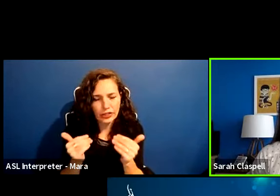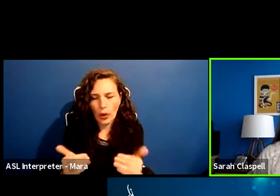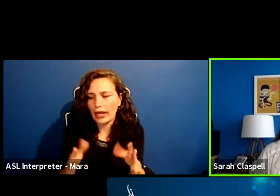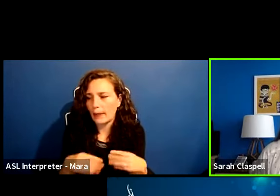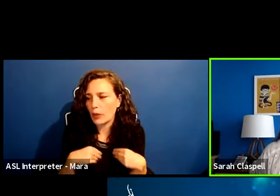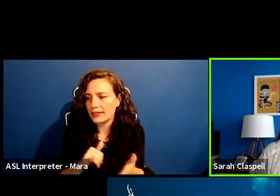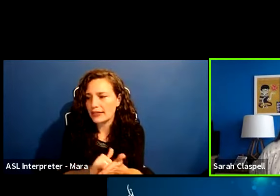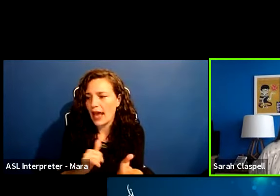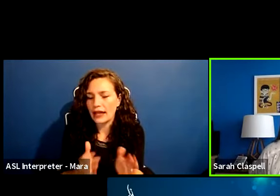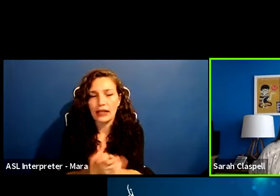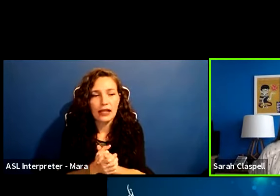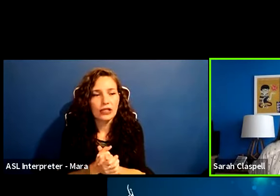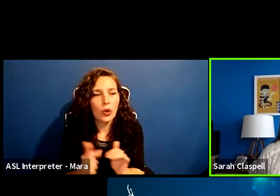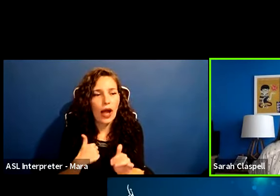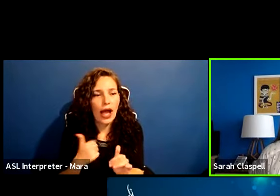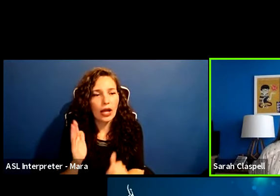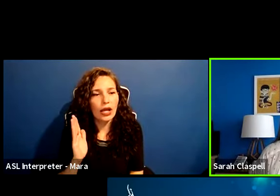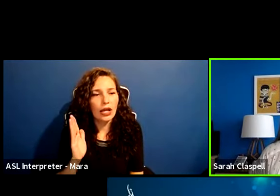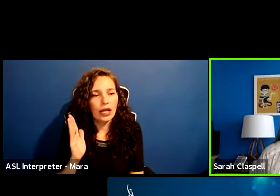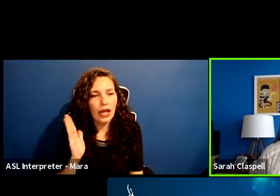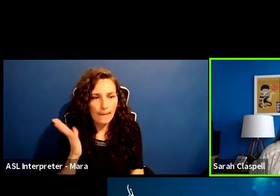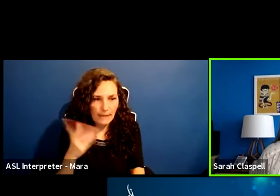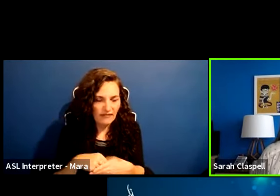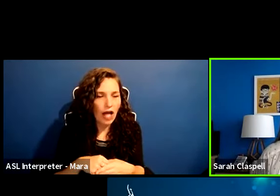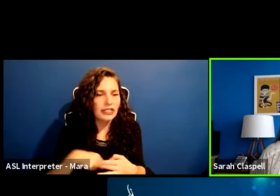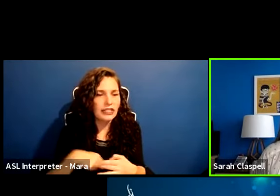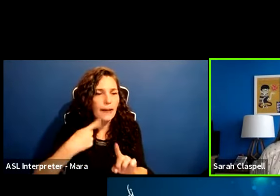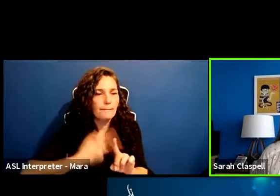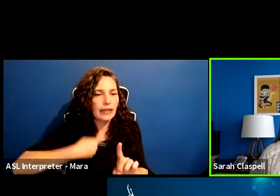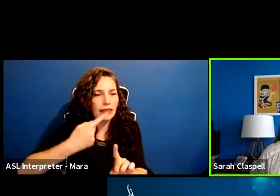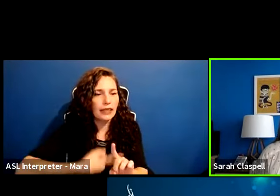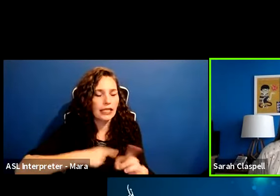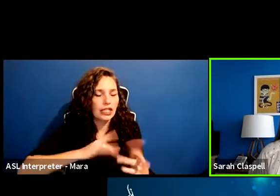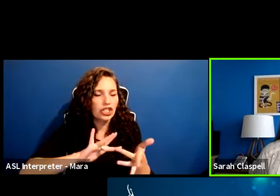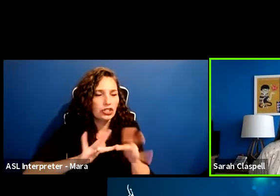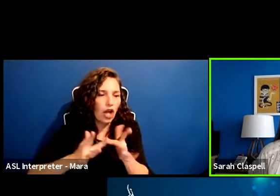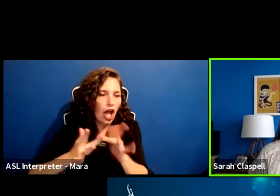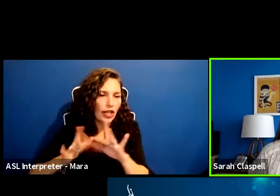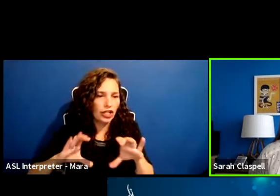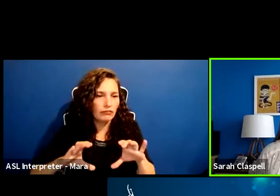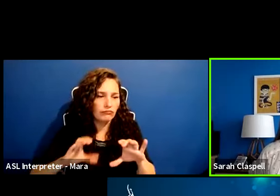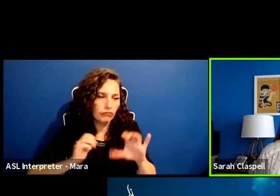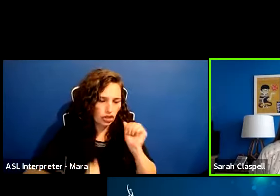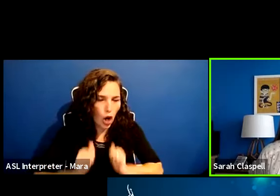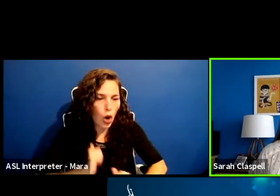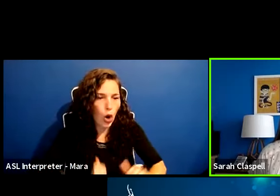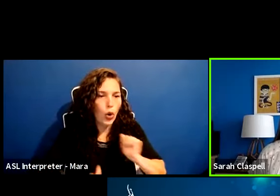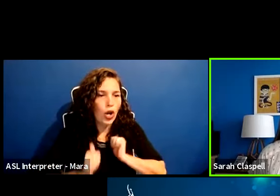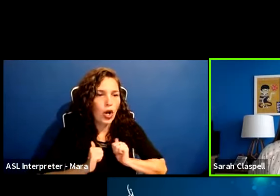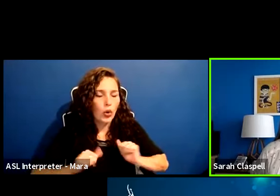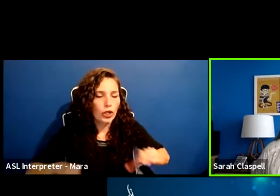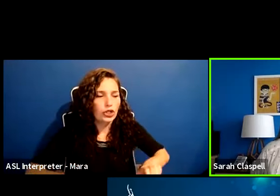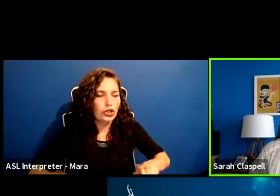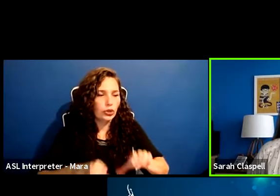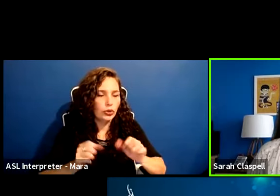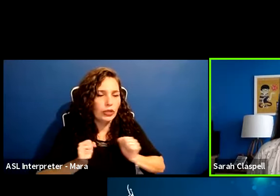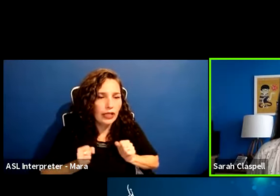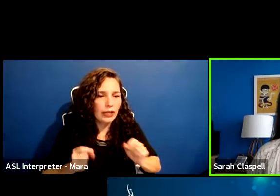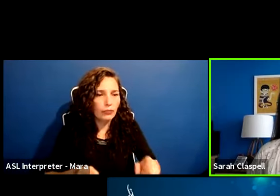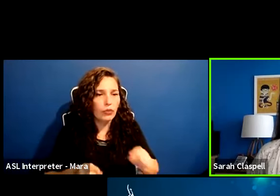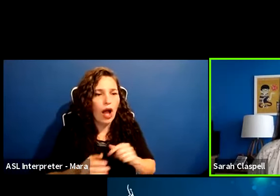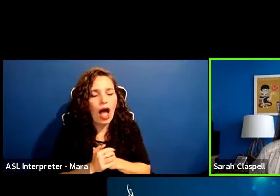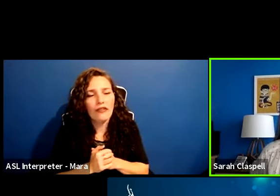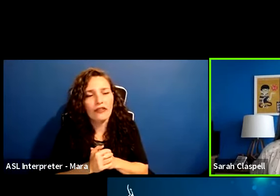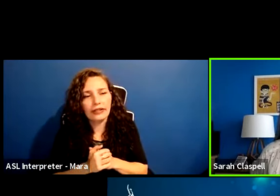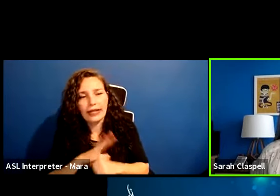a, uh, a monthly show online and we, um, do improv and, uh, characters and standup, but it,